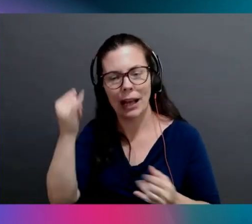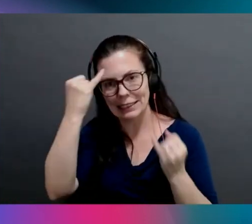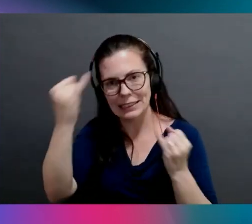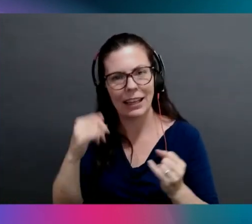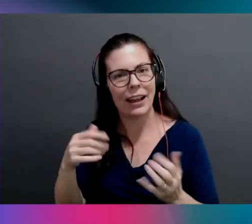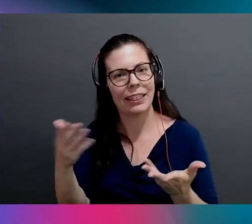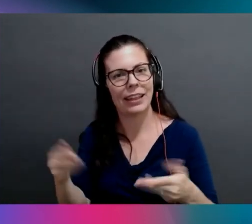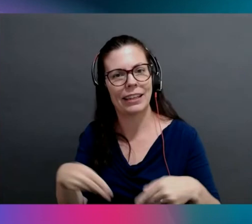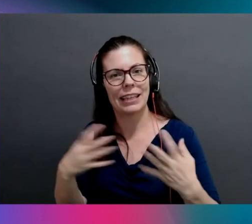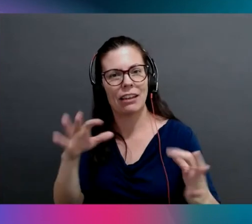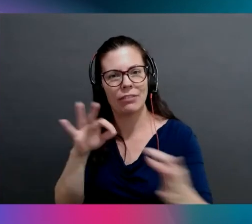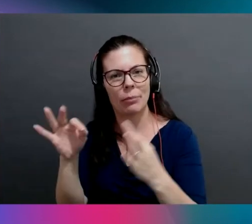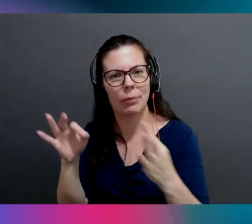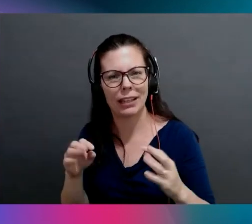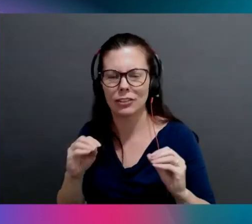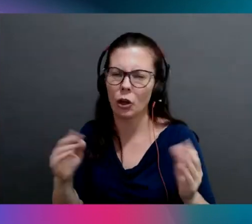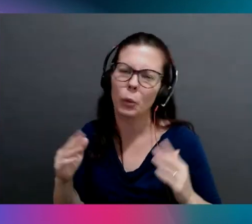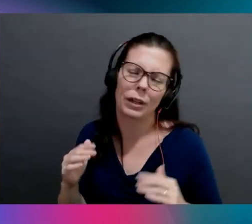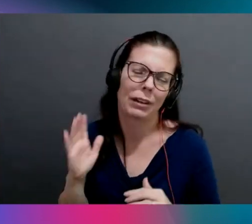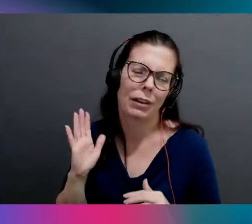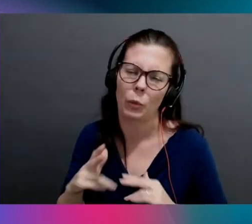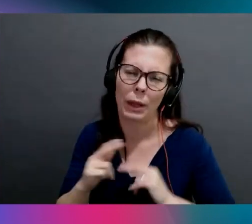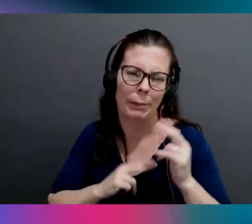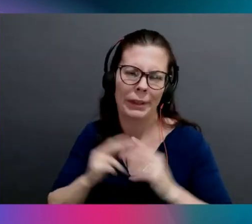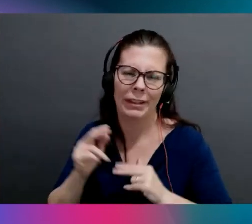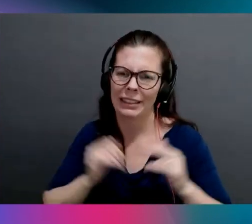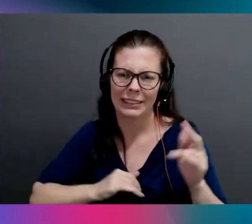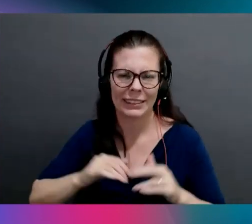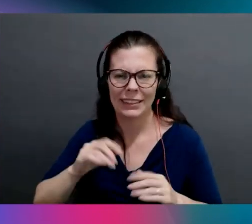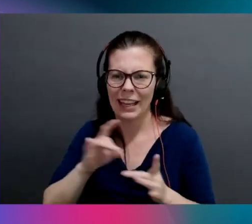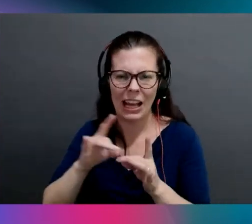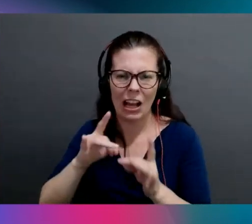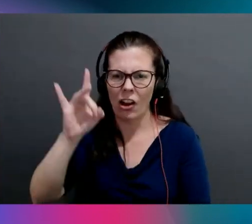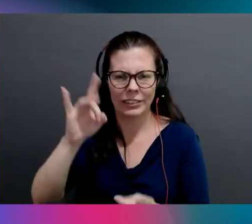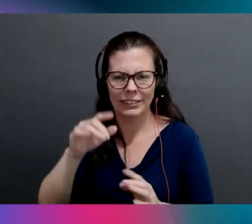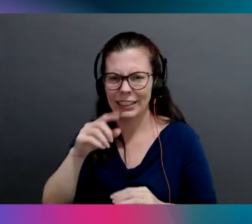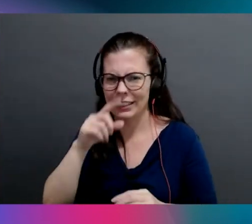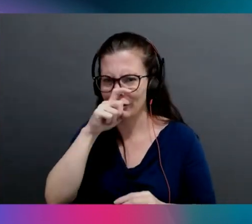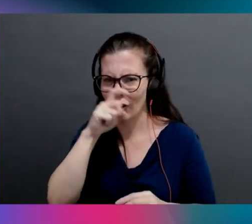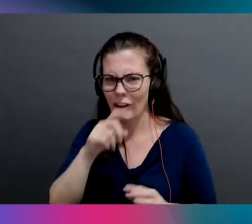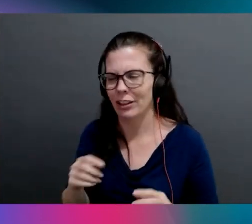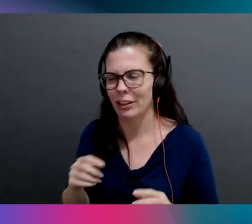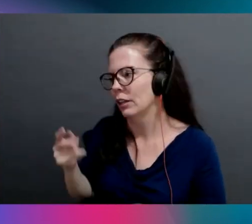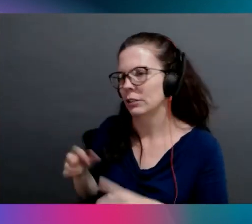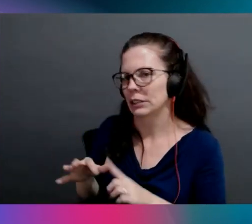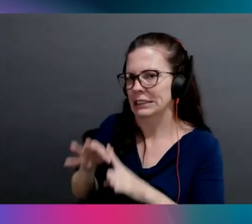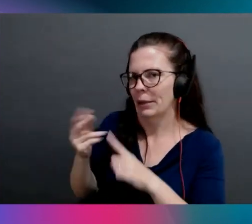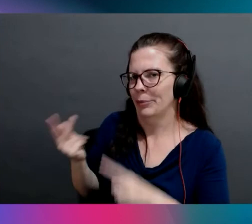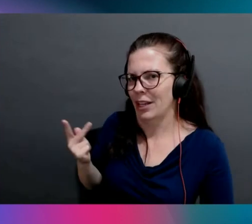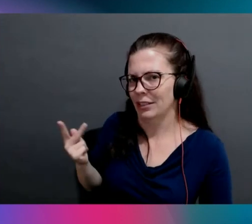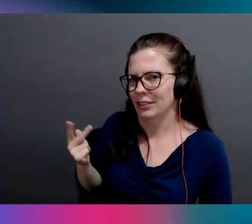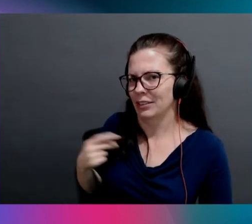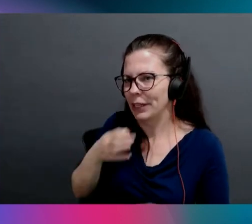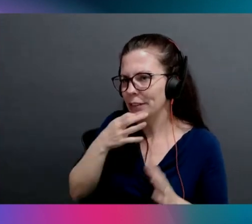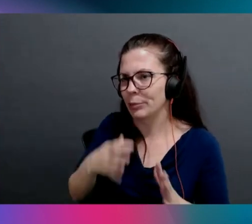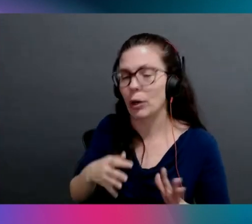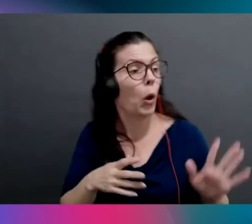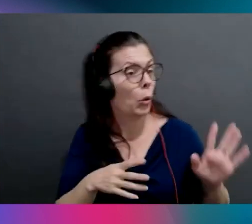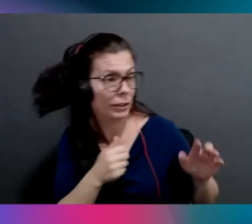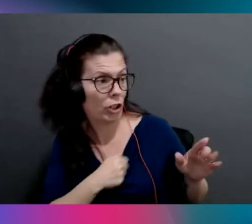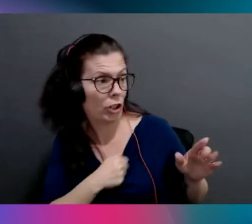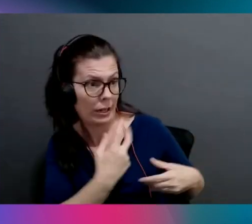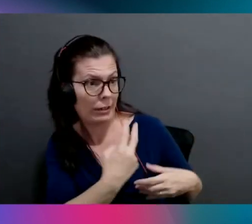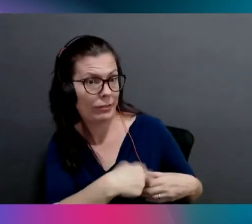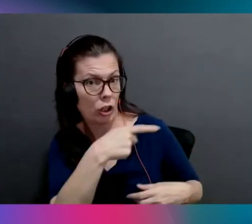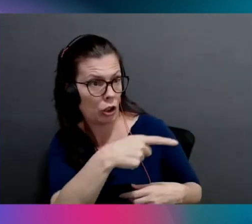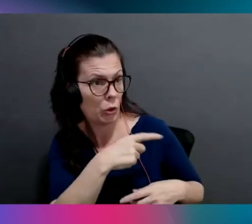Nobody's going to go build this haunted doll. Except us. We're the experts. Experts. Yeah. I'm sorry, you can be in on this too. You're going to be a founding member.